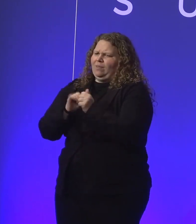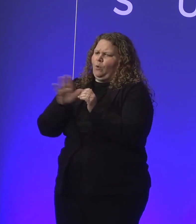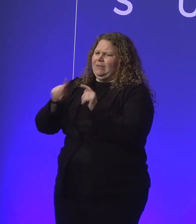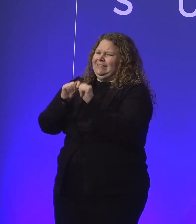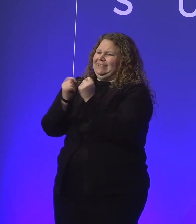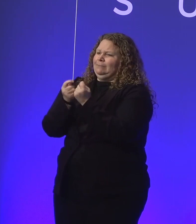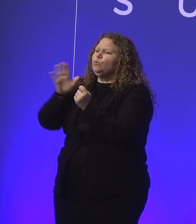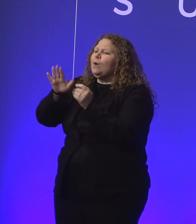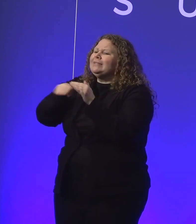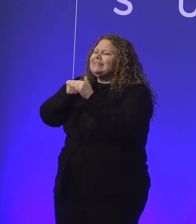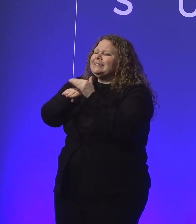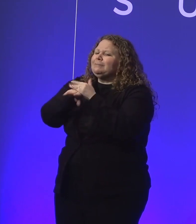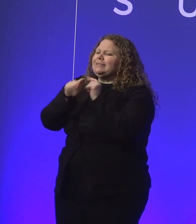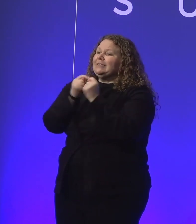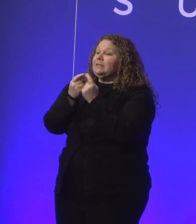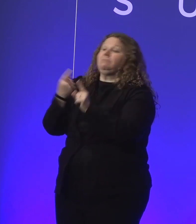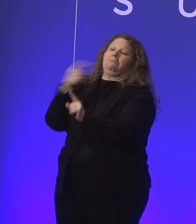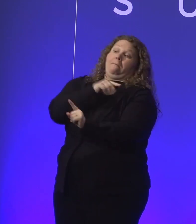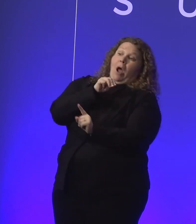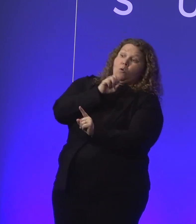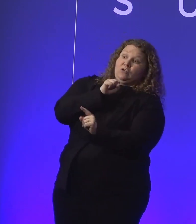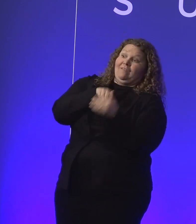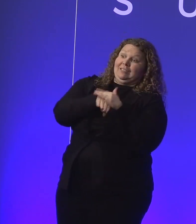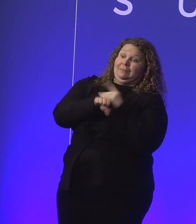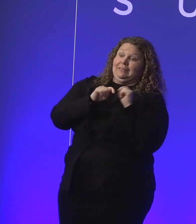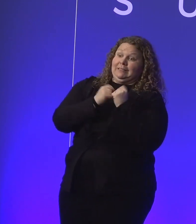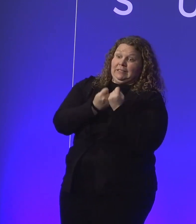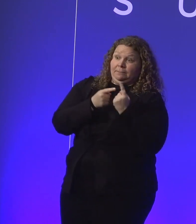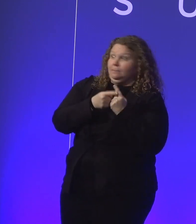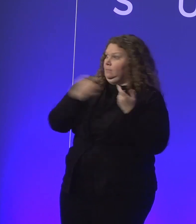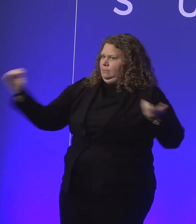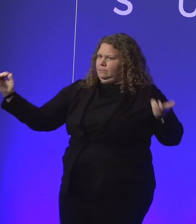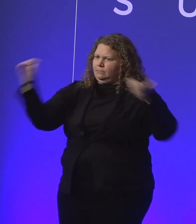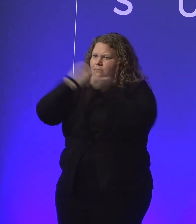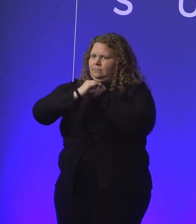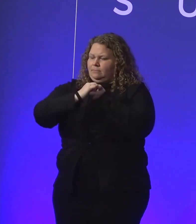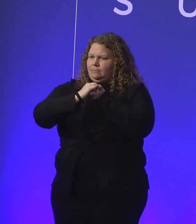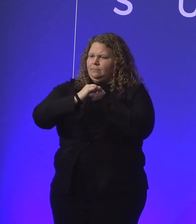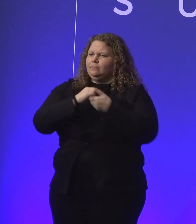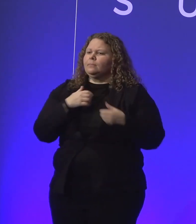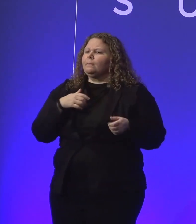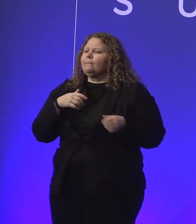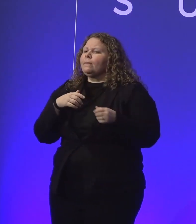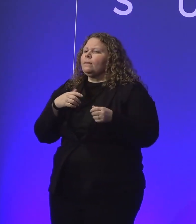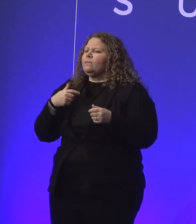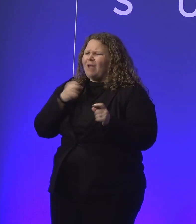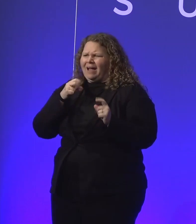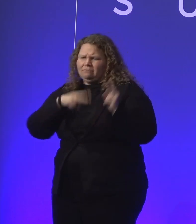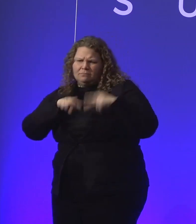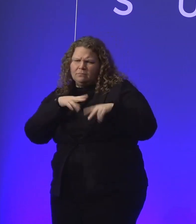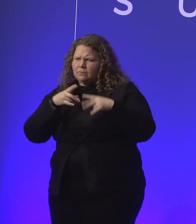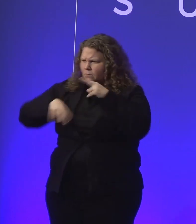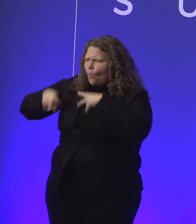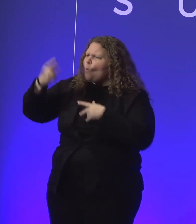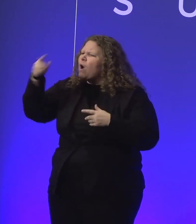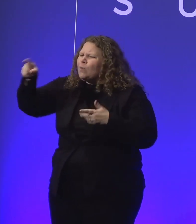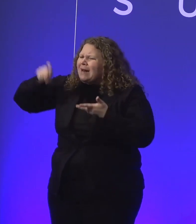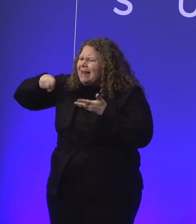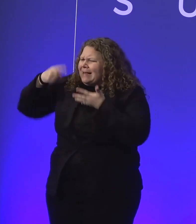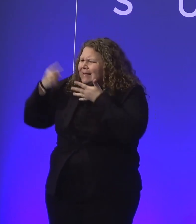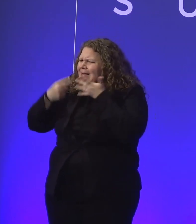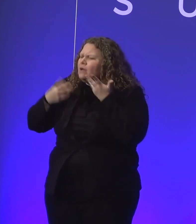getting together with your team to work out what is it you actually want to deliver here? What does your learning